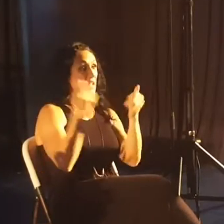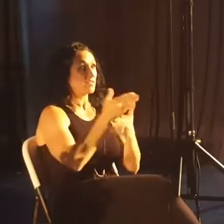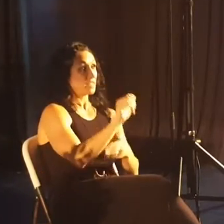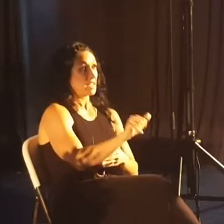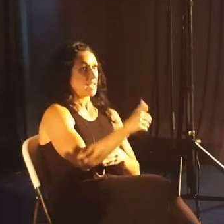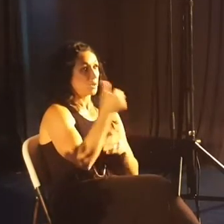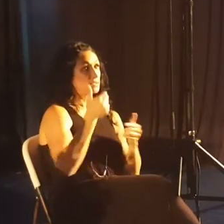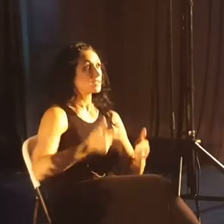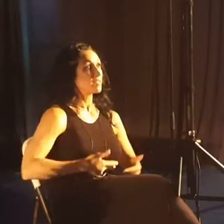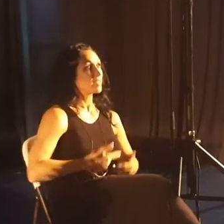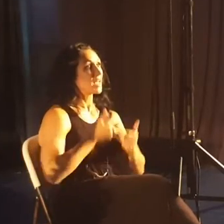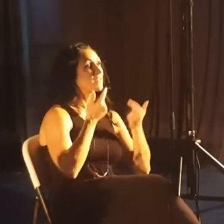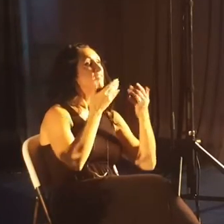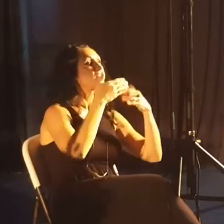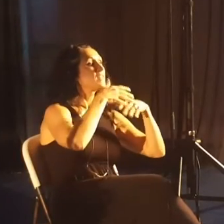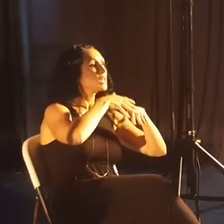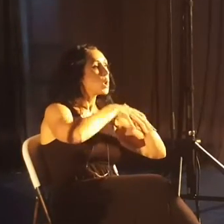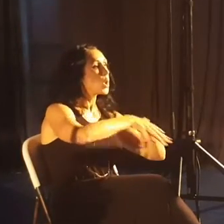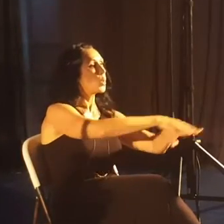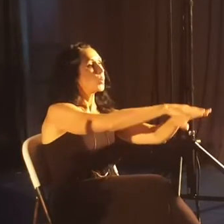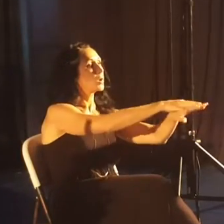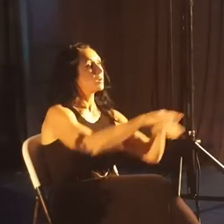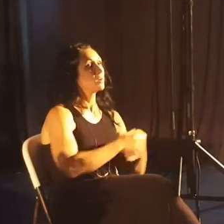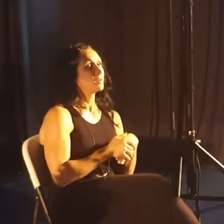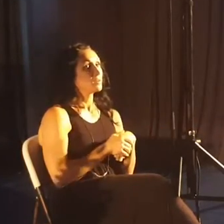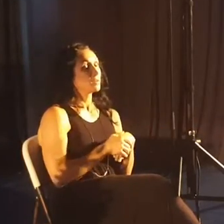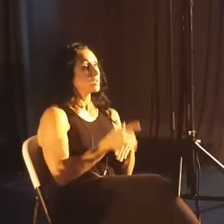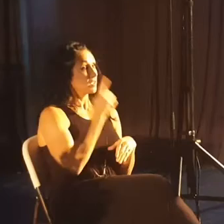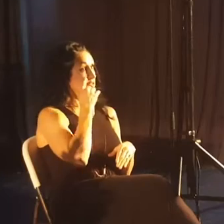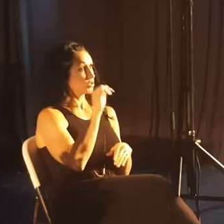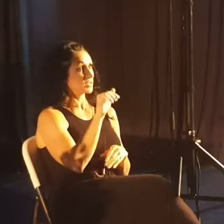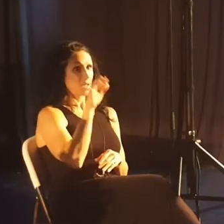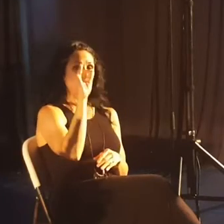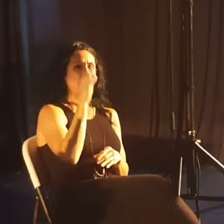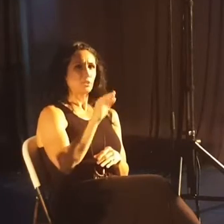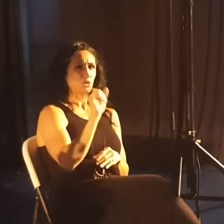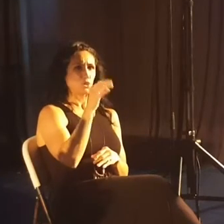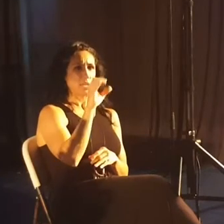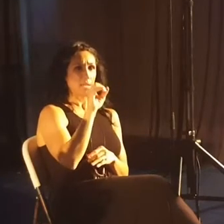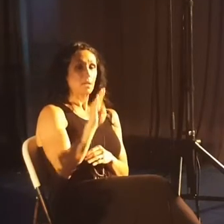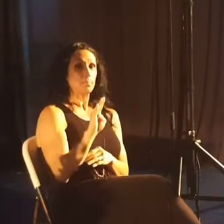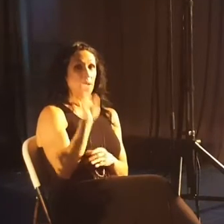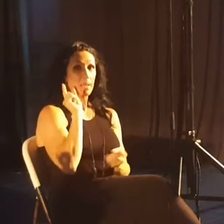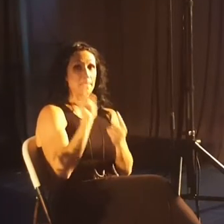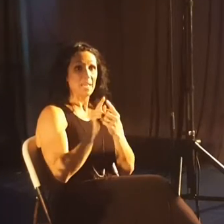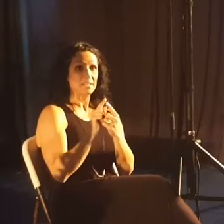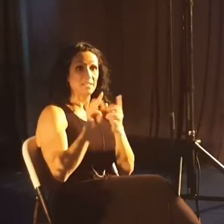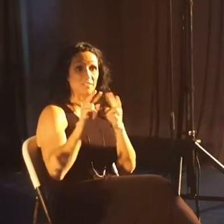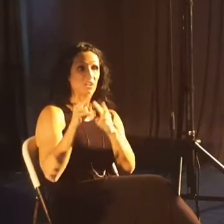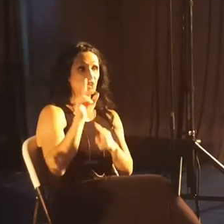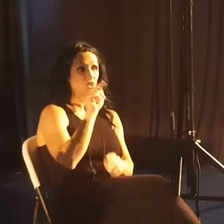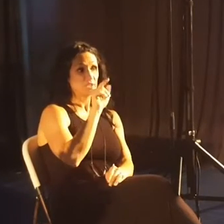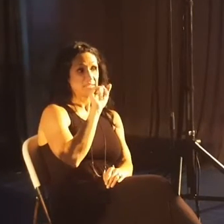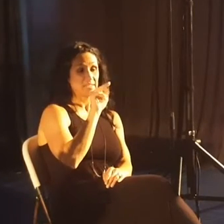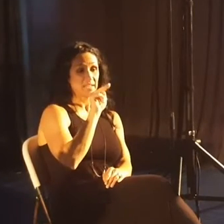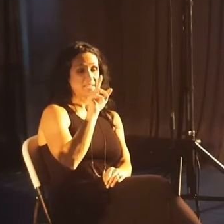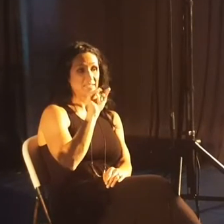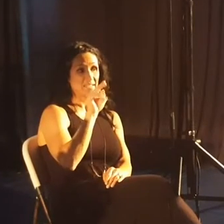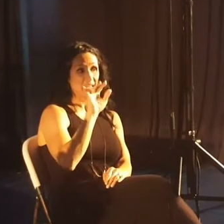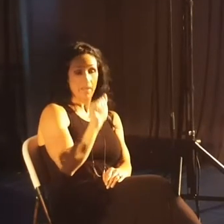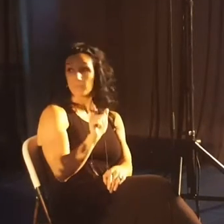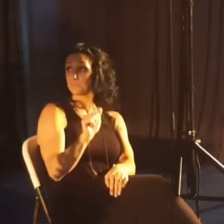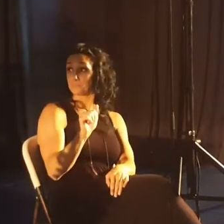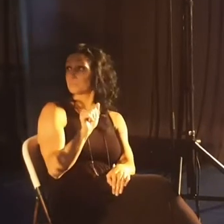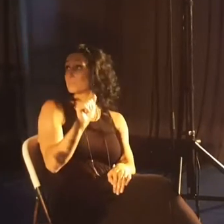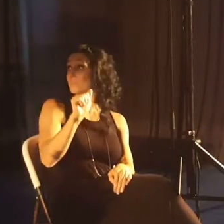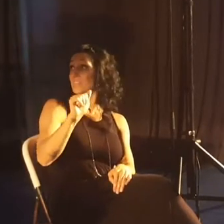else in life flow from there? It looks like Pastor Jacob, who I met in the Ingrichini village in Tanzania. Pastor